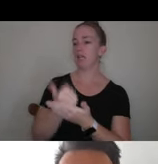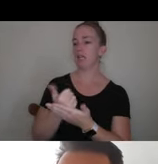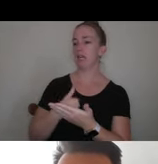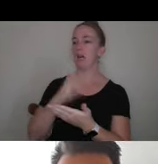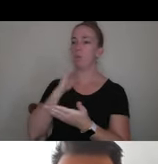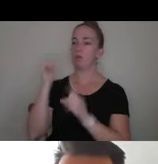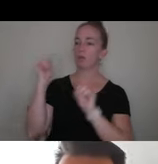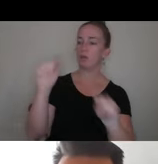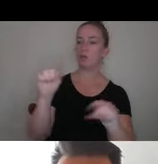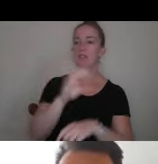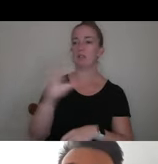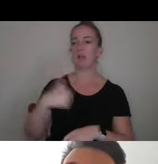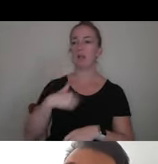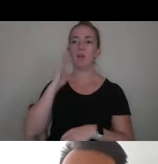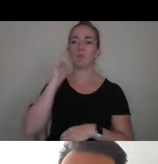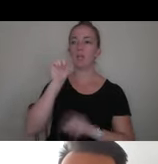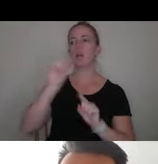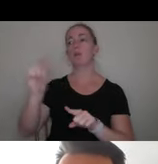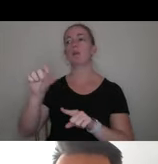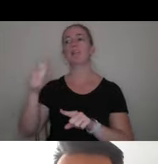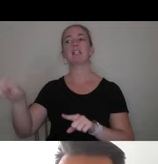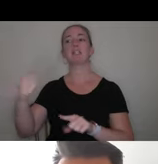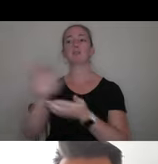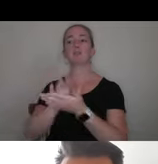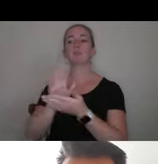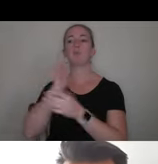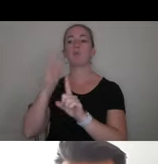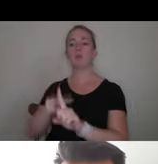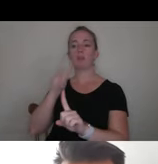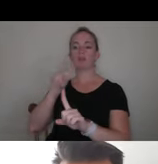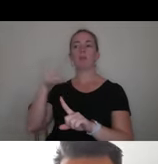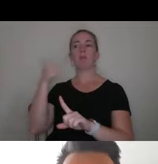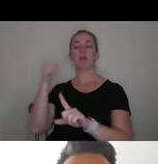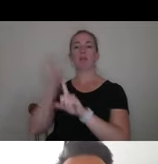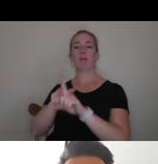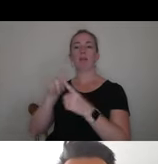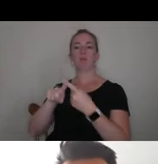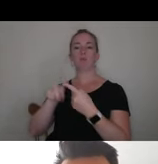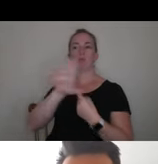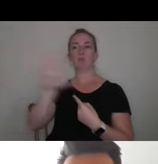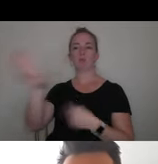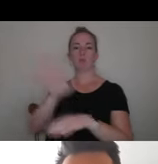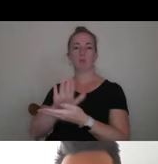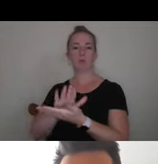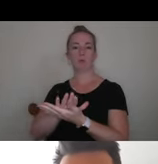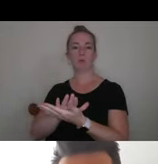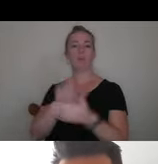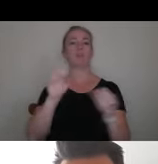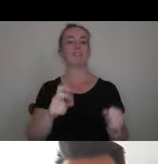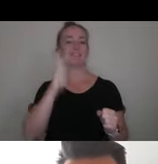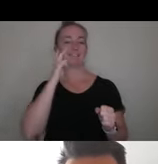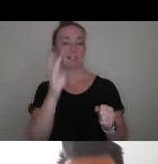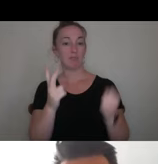I will not attend any other school. I will withdraw all other applications to those schools. And as you can see, the